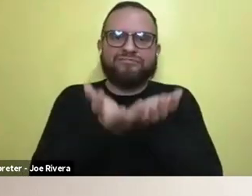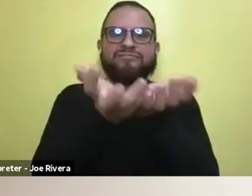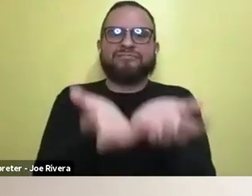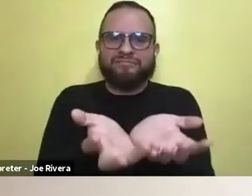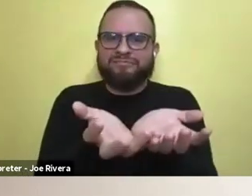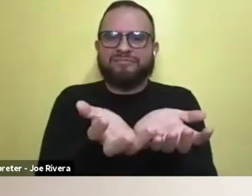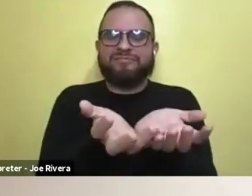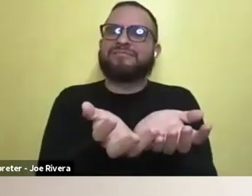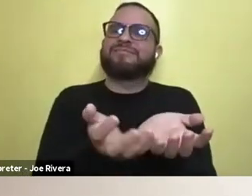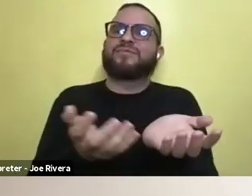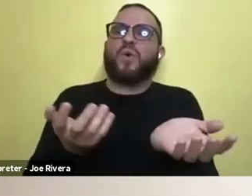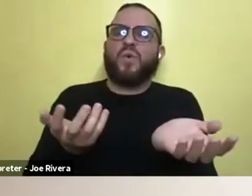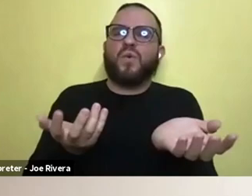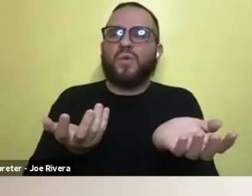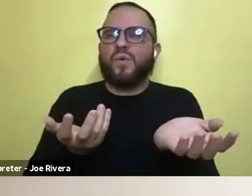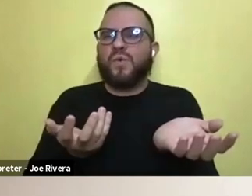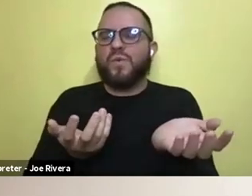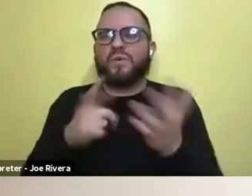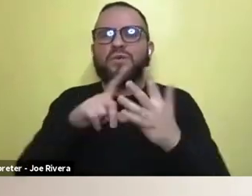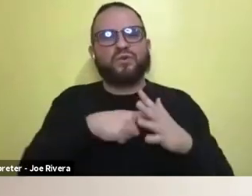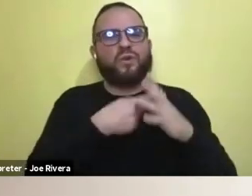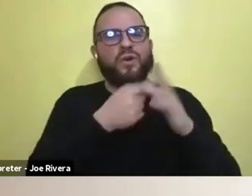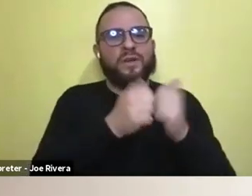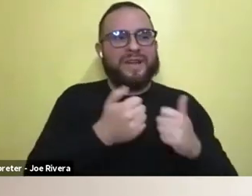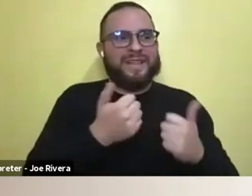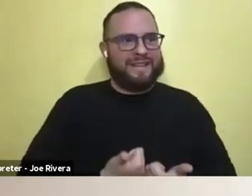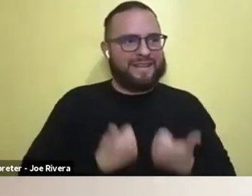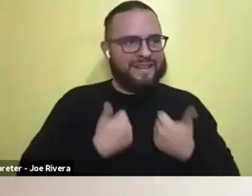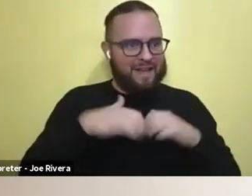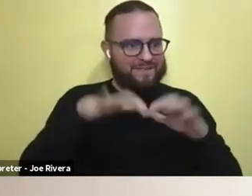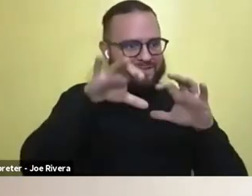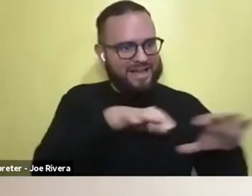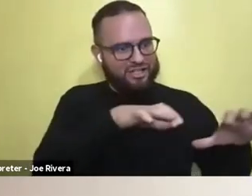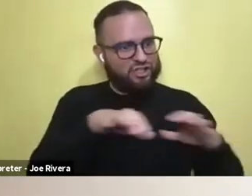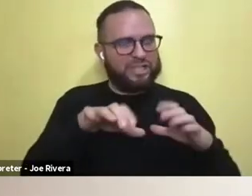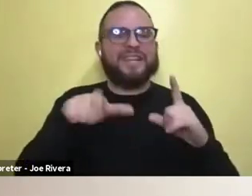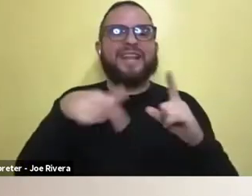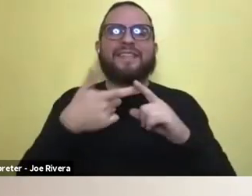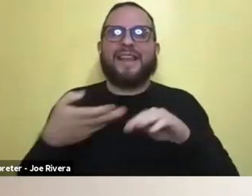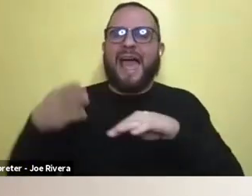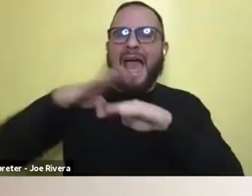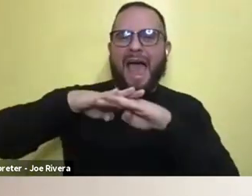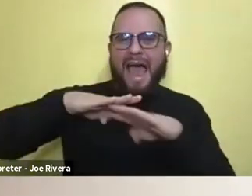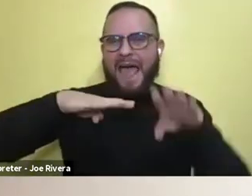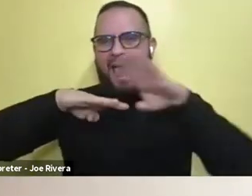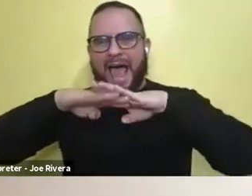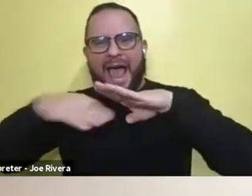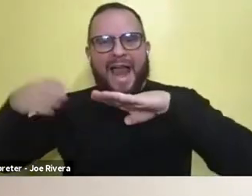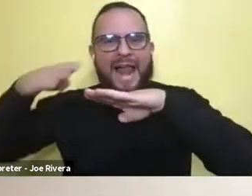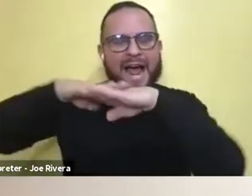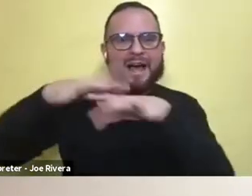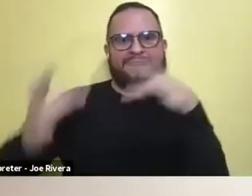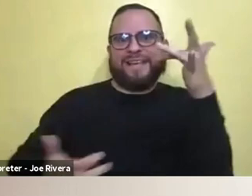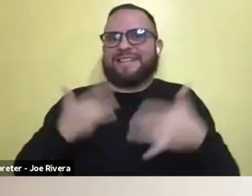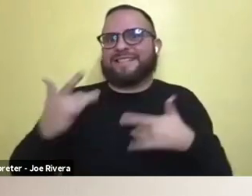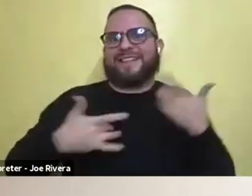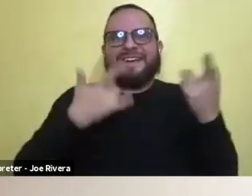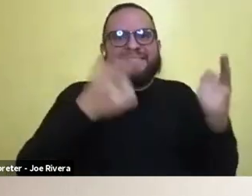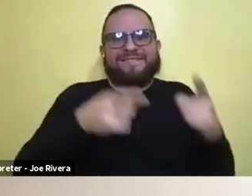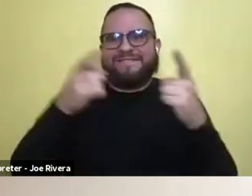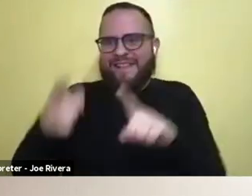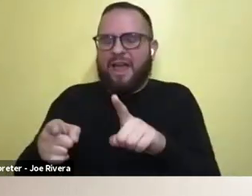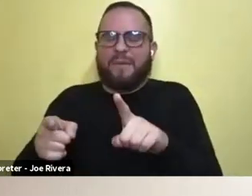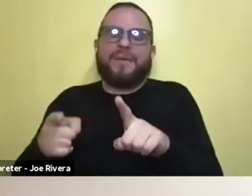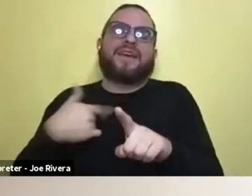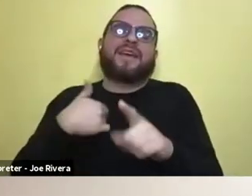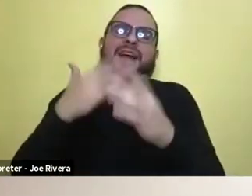start with live action and then layer on all these exciting other things that happen, hopefully it just reminds all